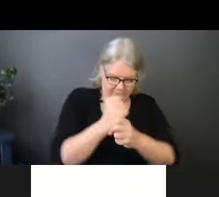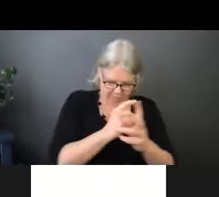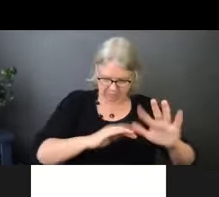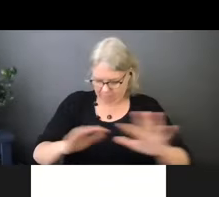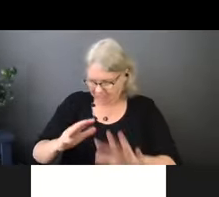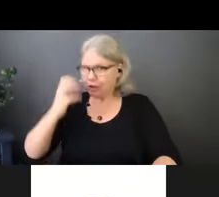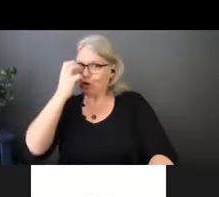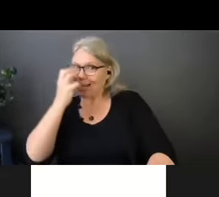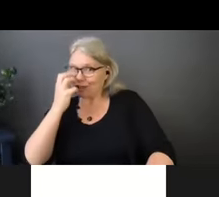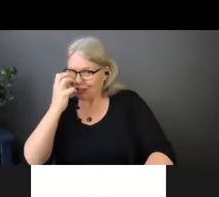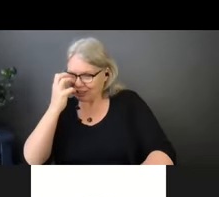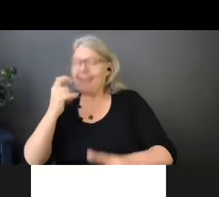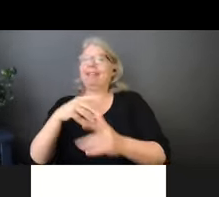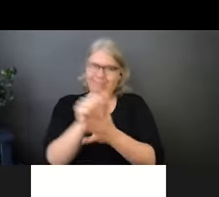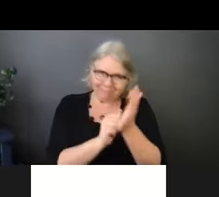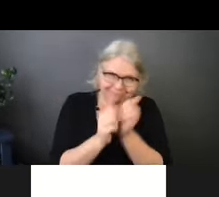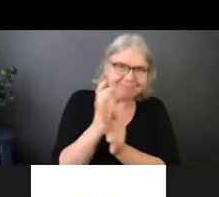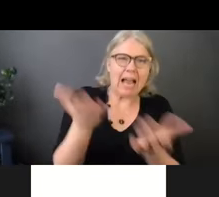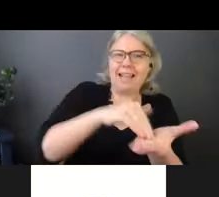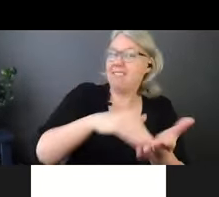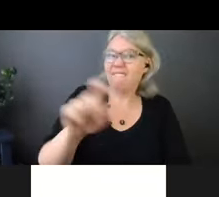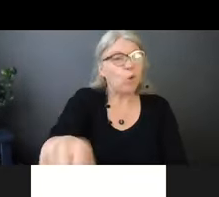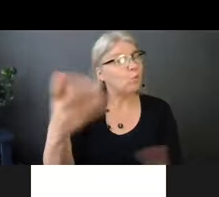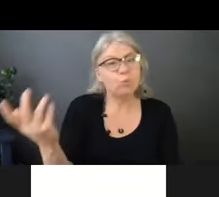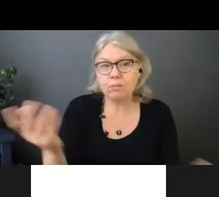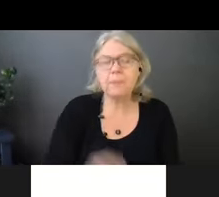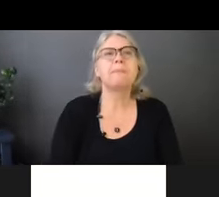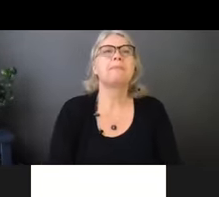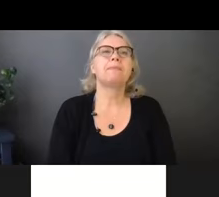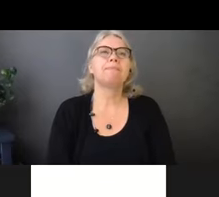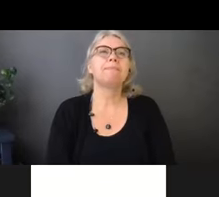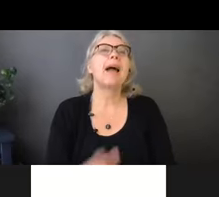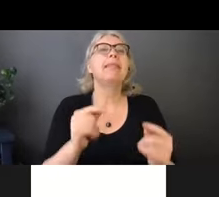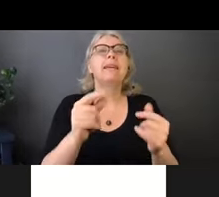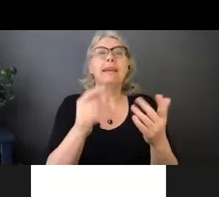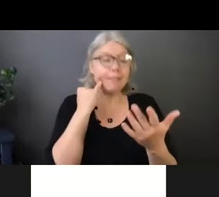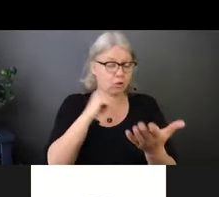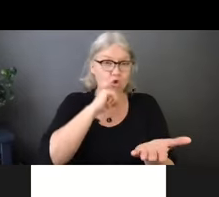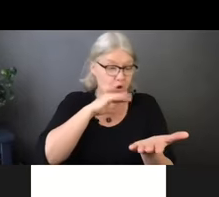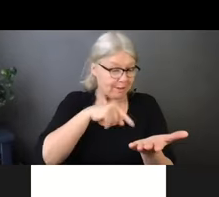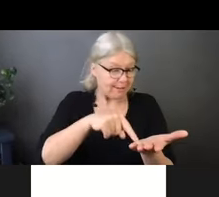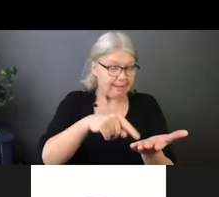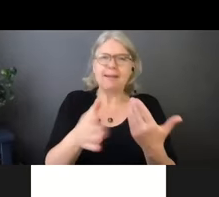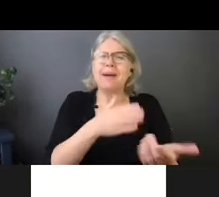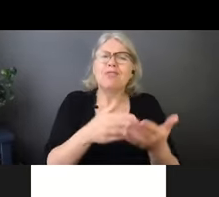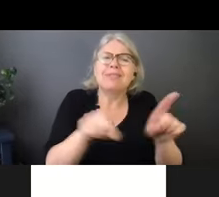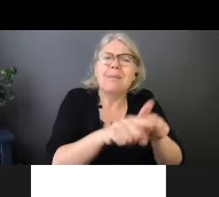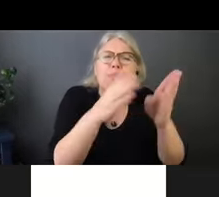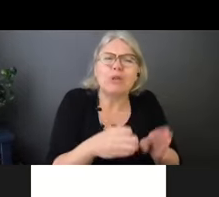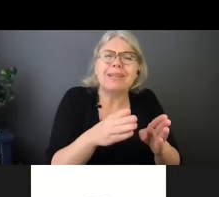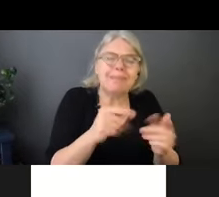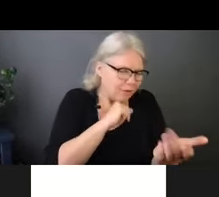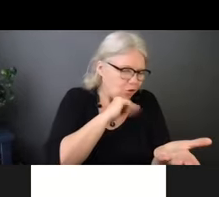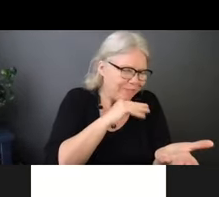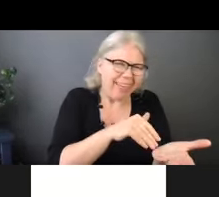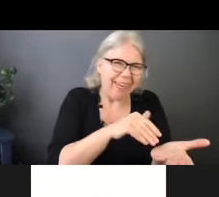Change your gloves if they're dirty soiled, even with the same client, and make sure everything goes in the garbage can. Never wash or